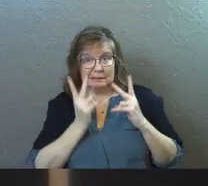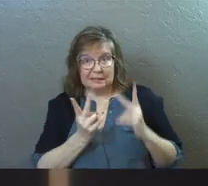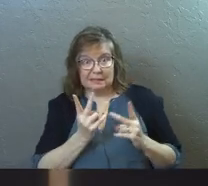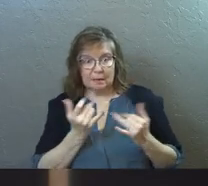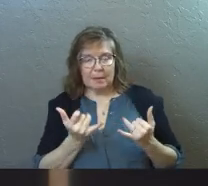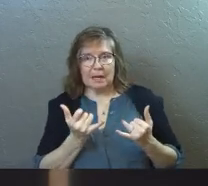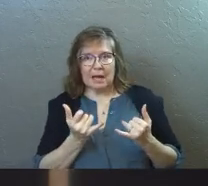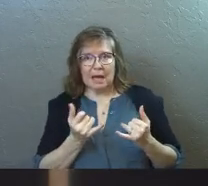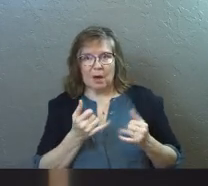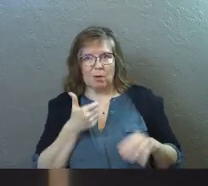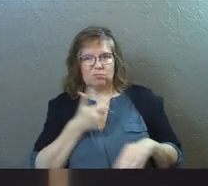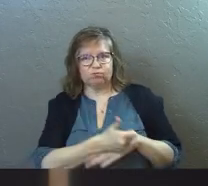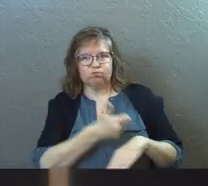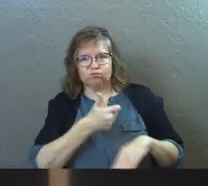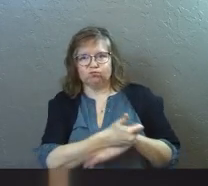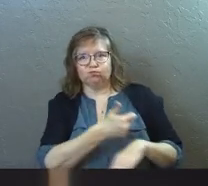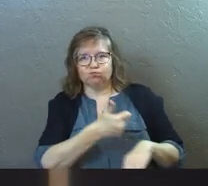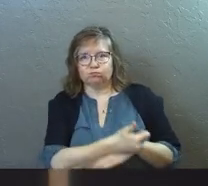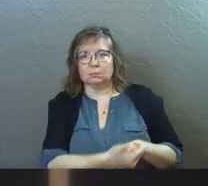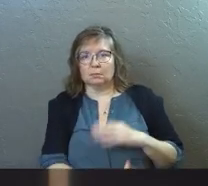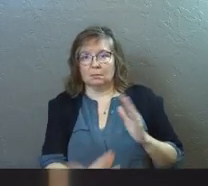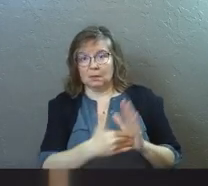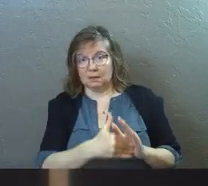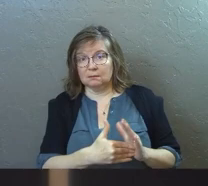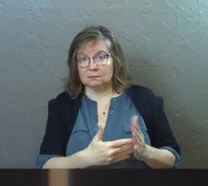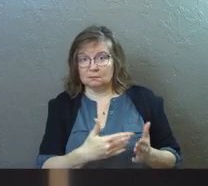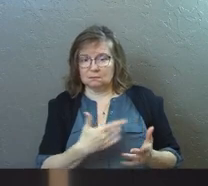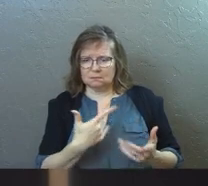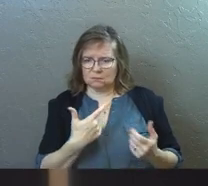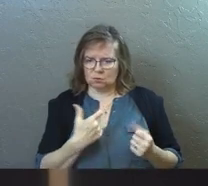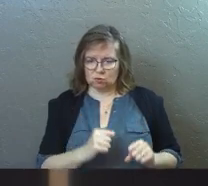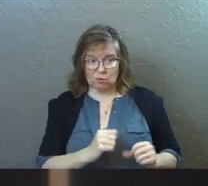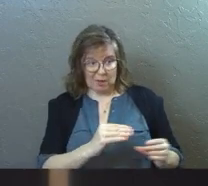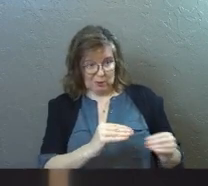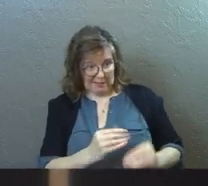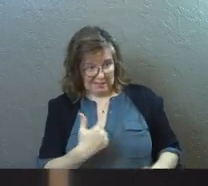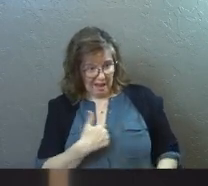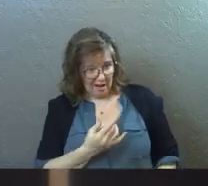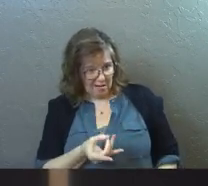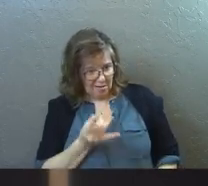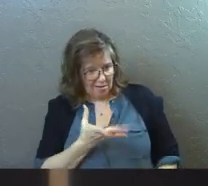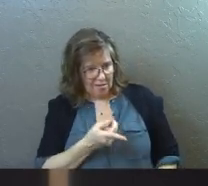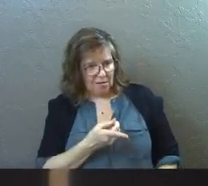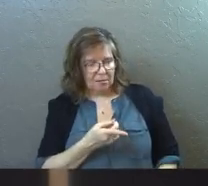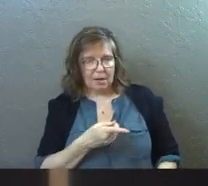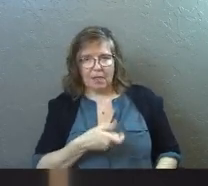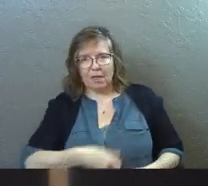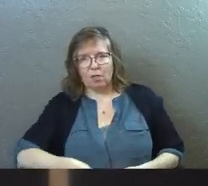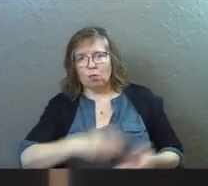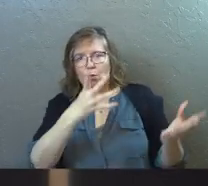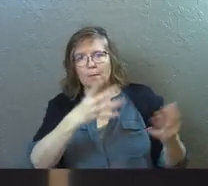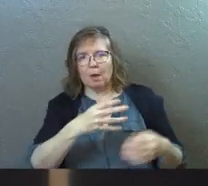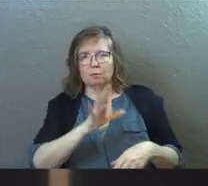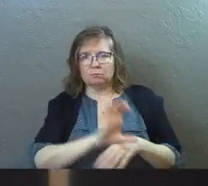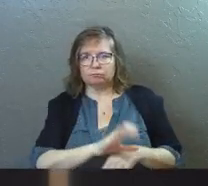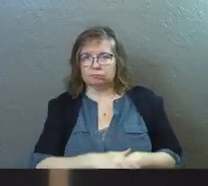but we're back to accusing you again. Are you trying to teach us? And they threw him out of the synagogue.